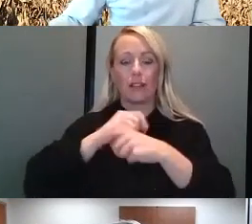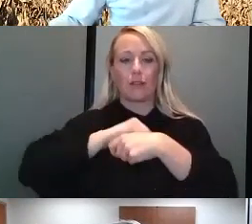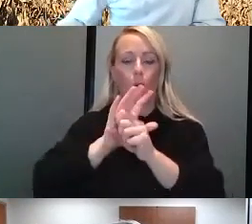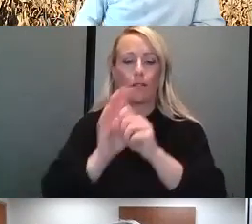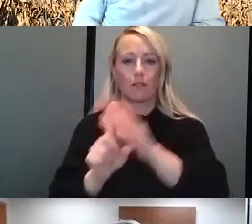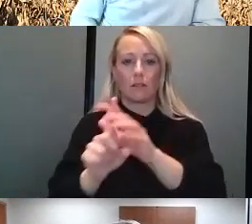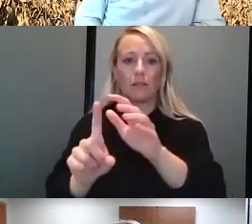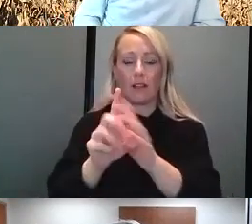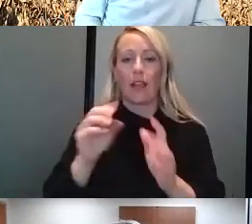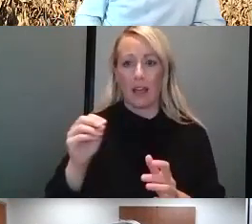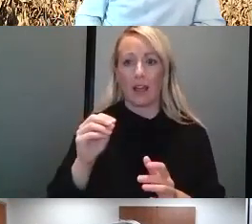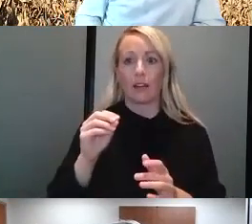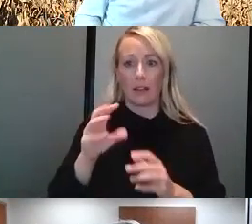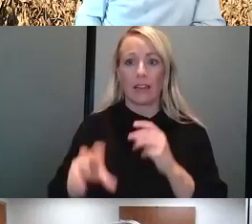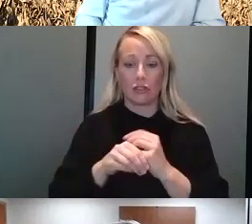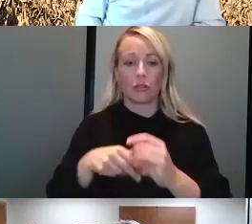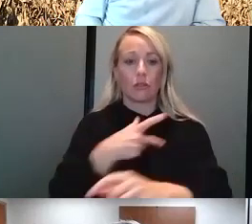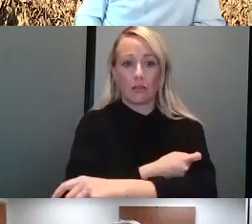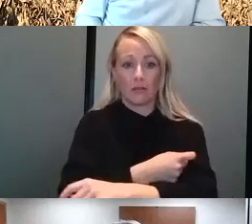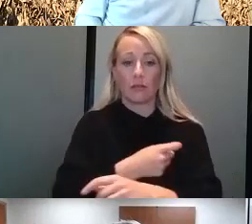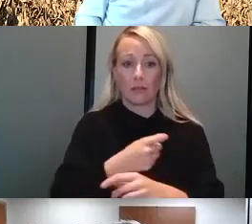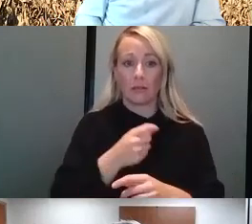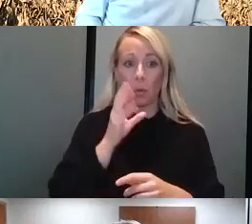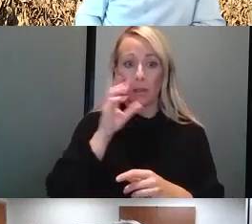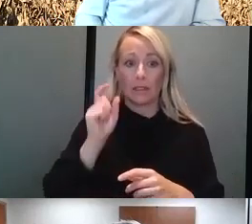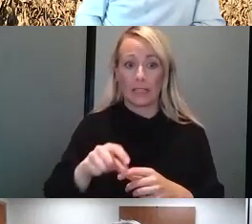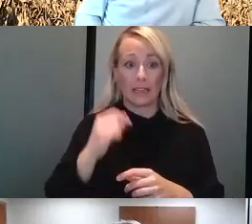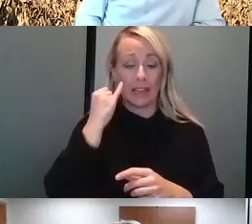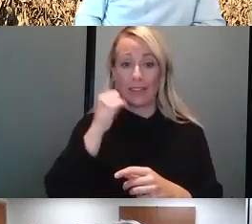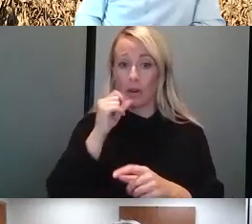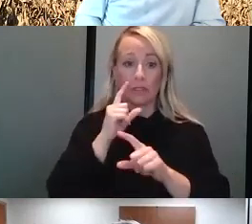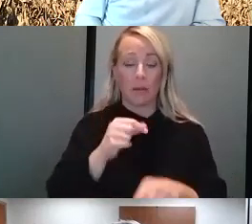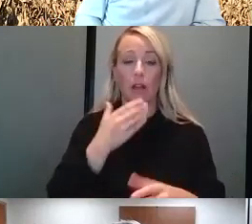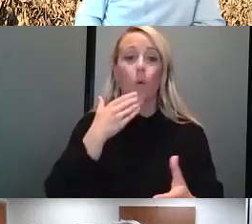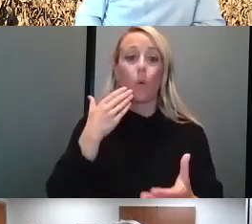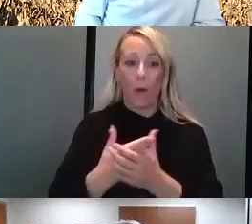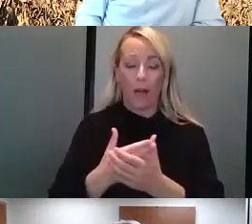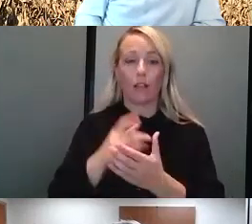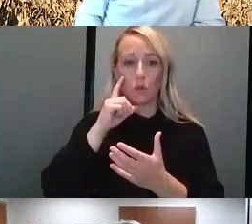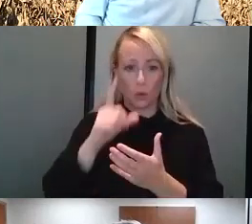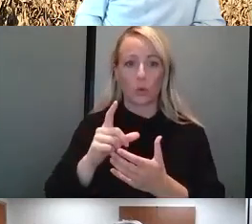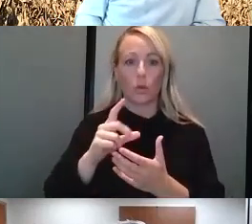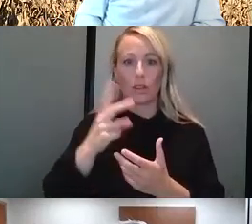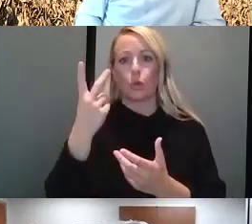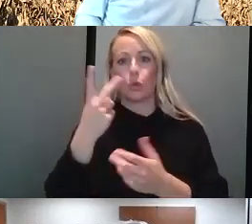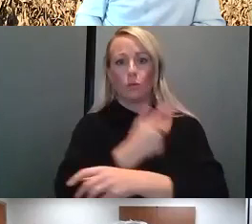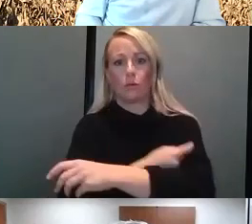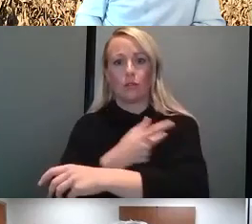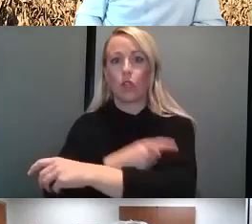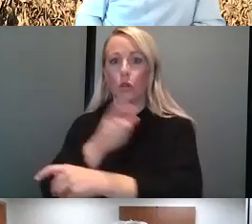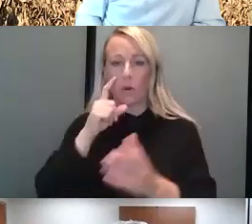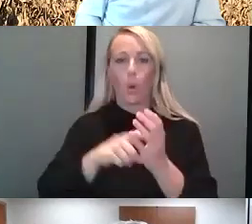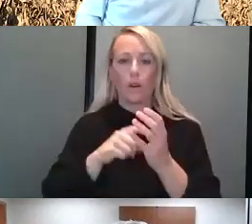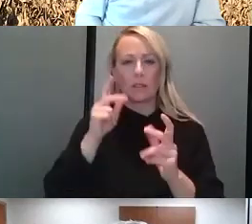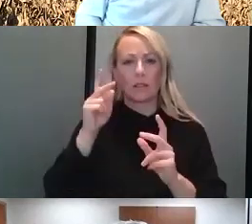of vaccine for those who don't respond well to the primary series. And you've heard about that in the media over the last week